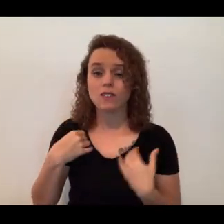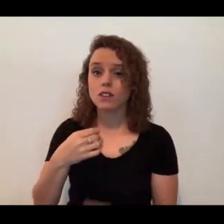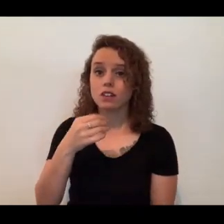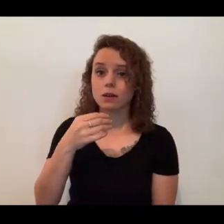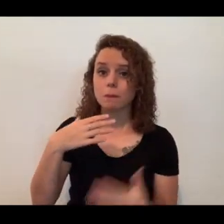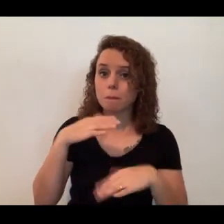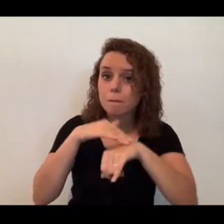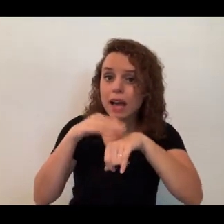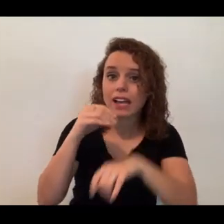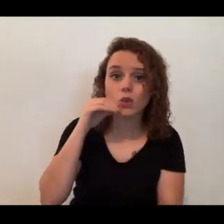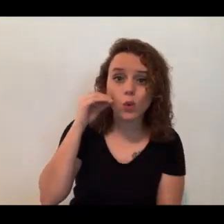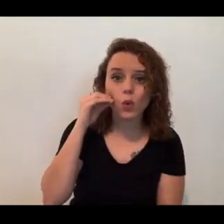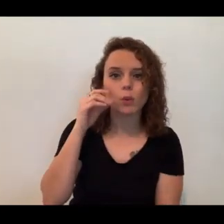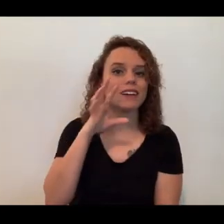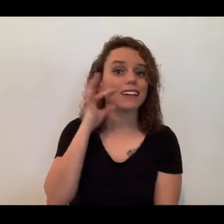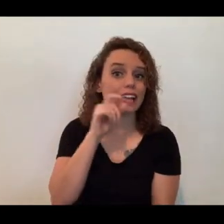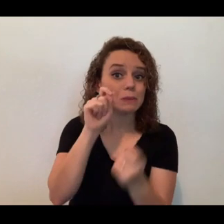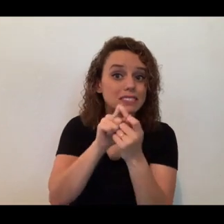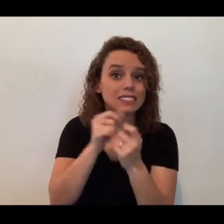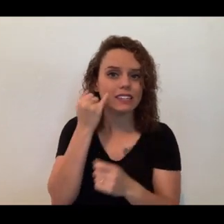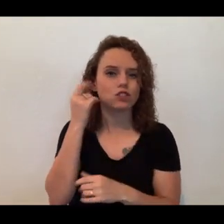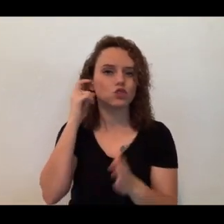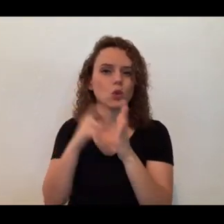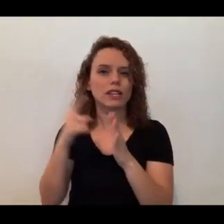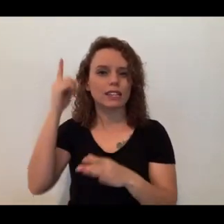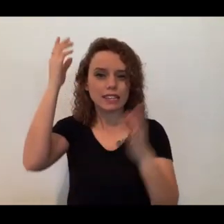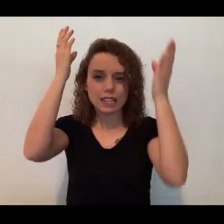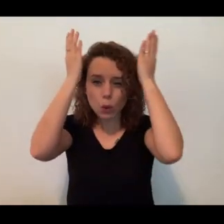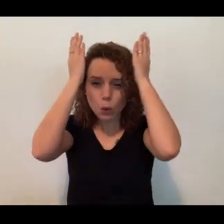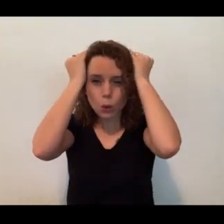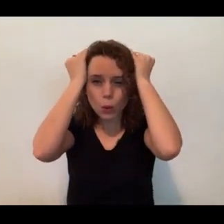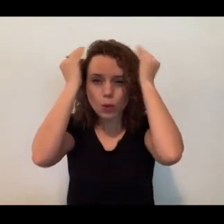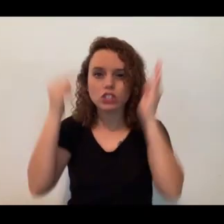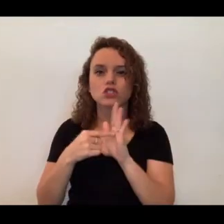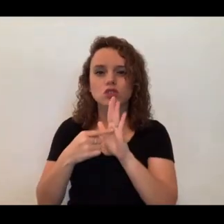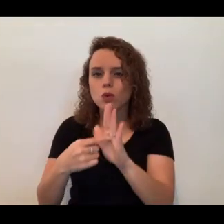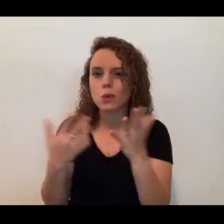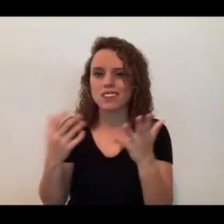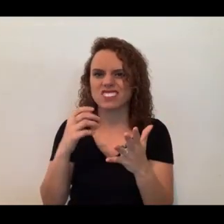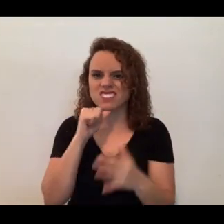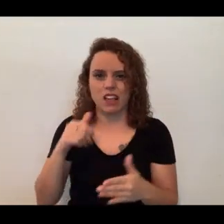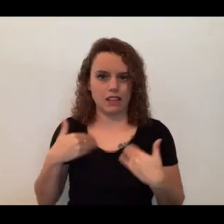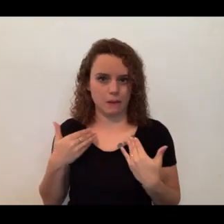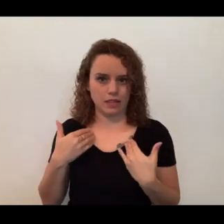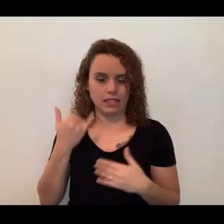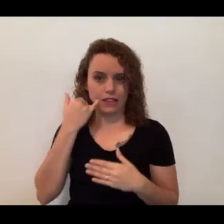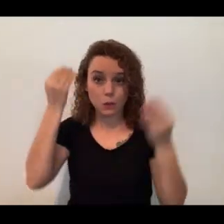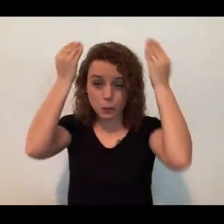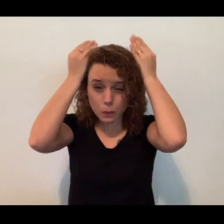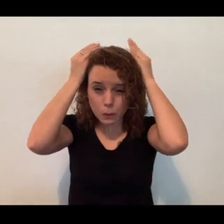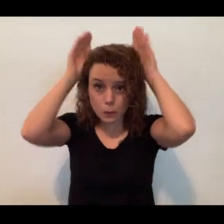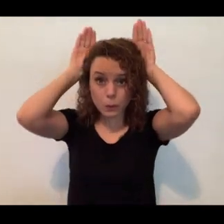I'm sure you've noticed that if their ears are pressed back, that's a good indicator that they're not happy about something. If their ears are fully forward, they're